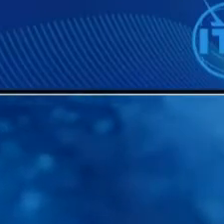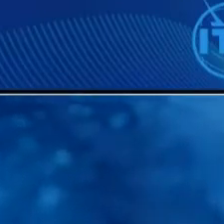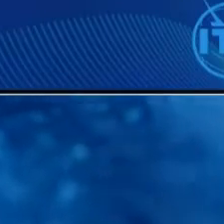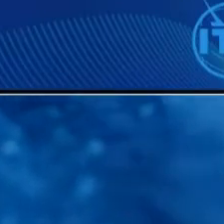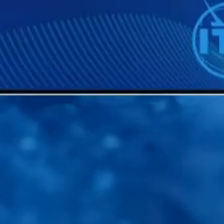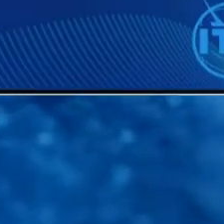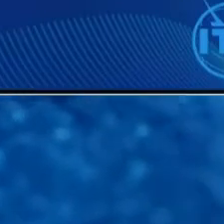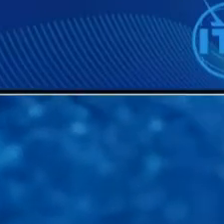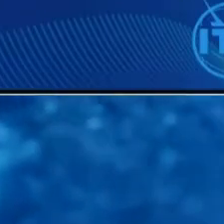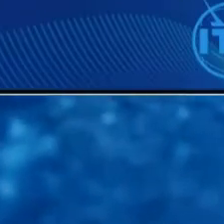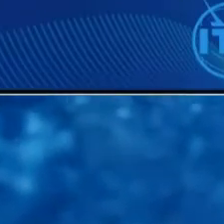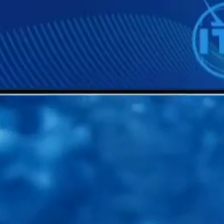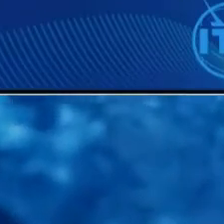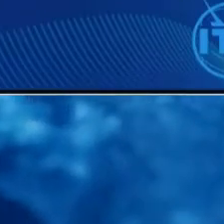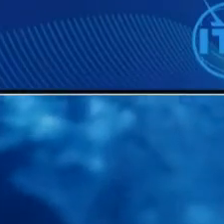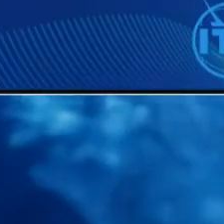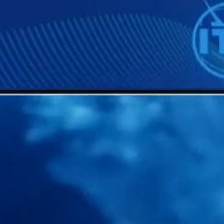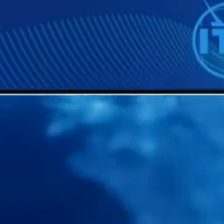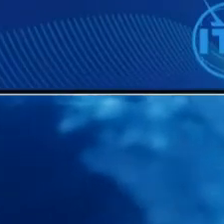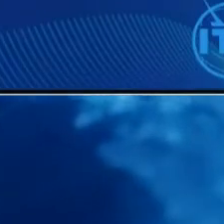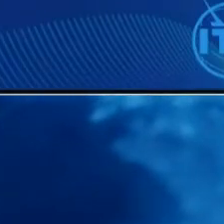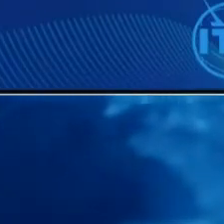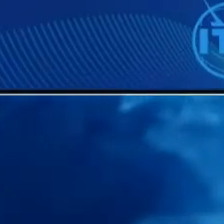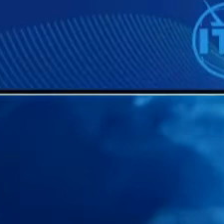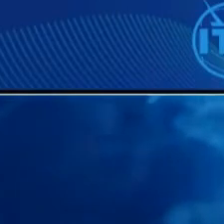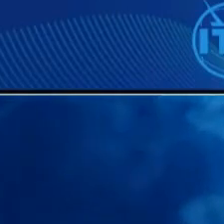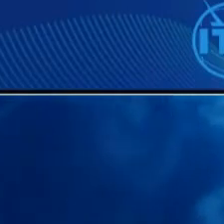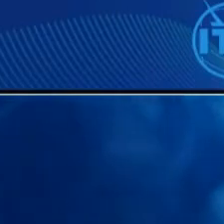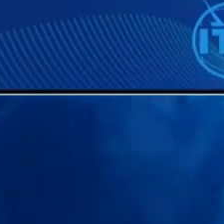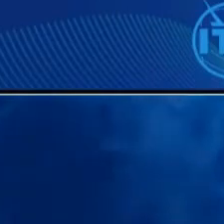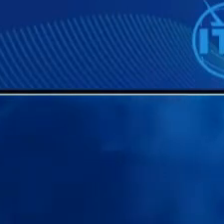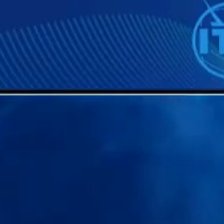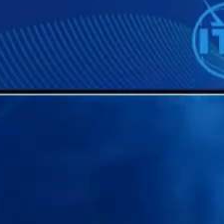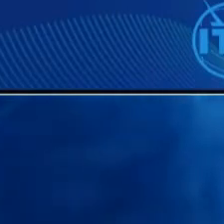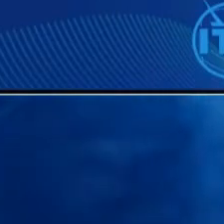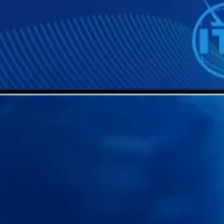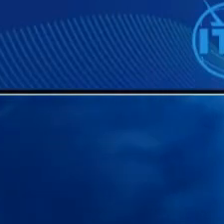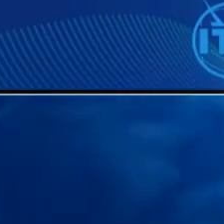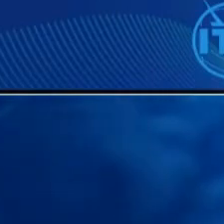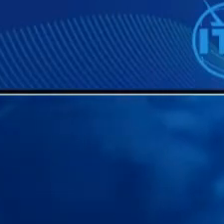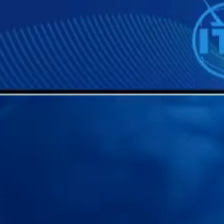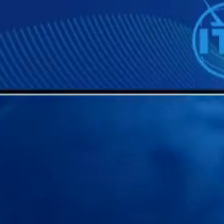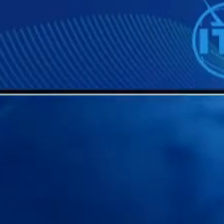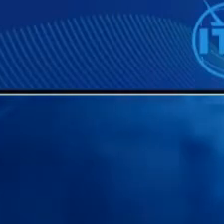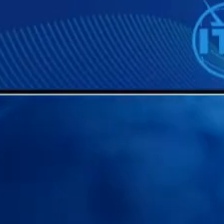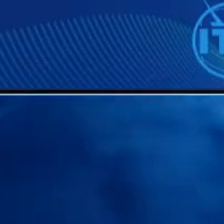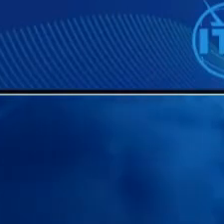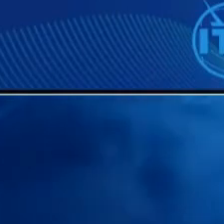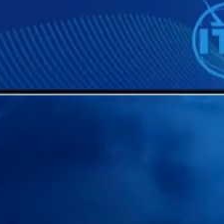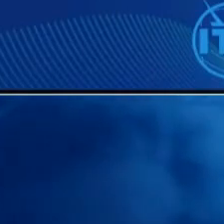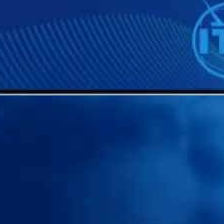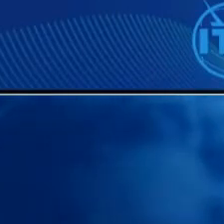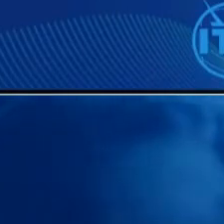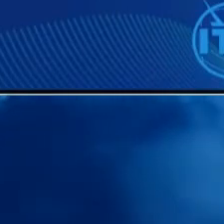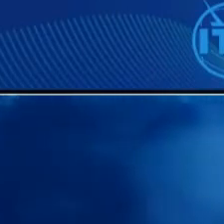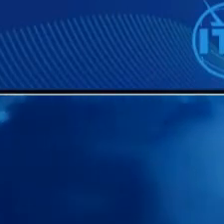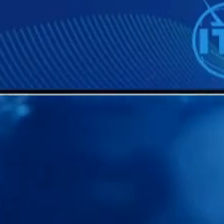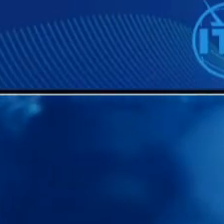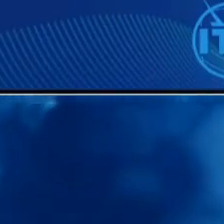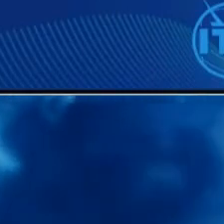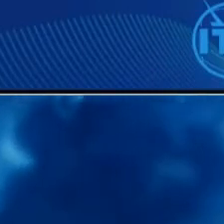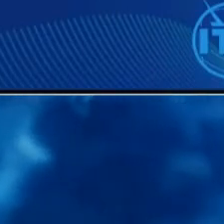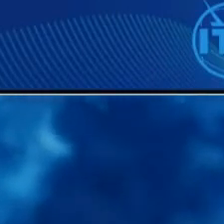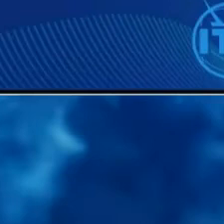the application service we would have the use of the spectrum for its running but the only way of doing a